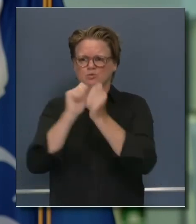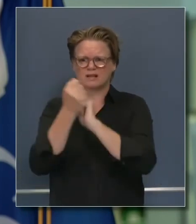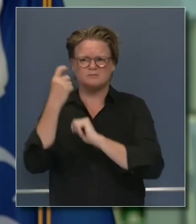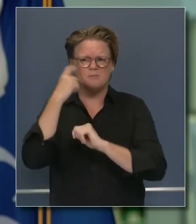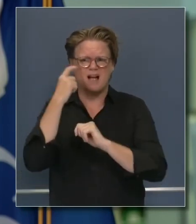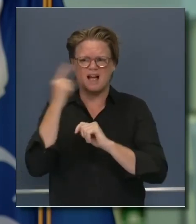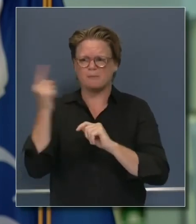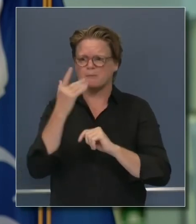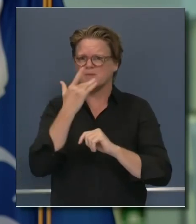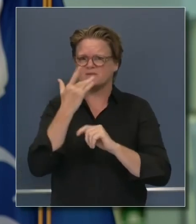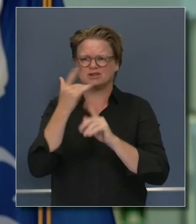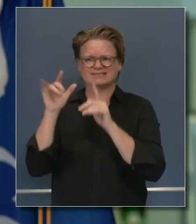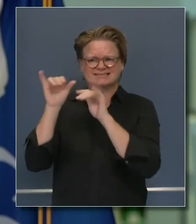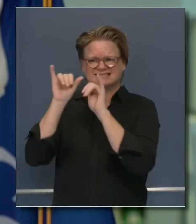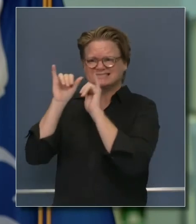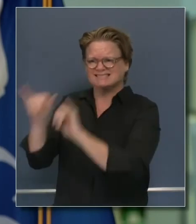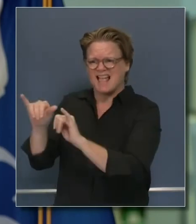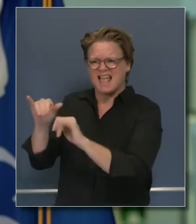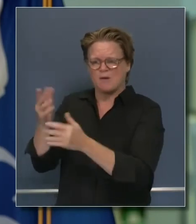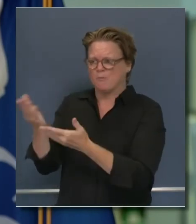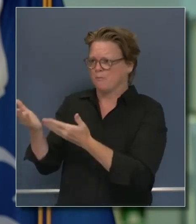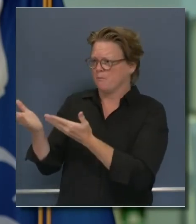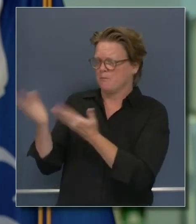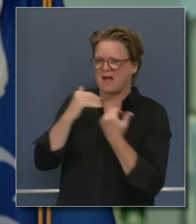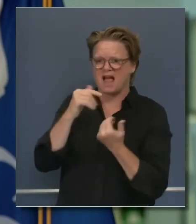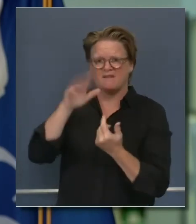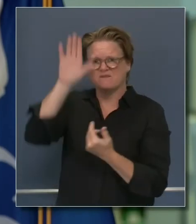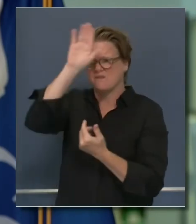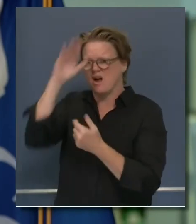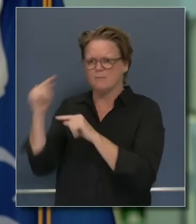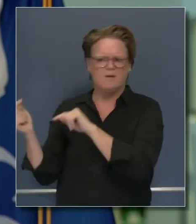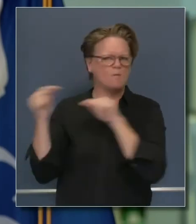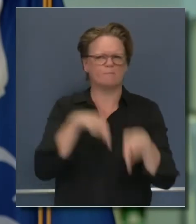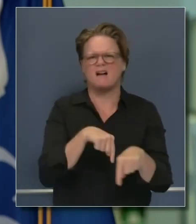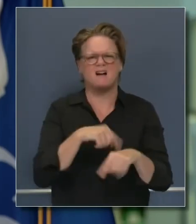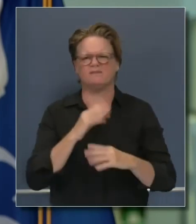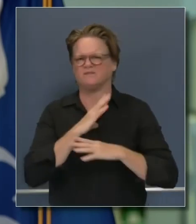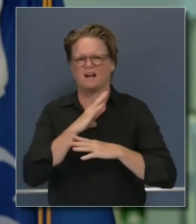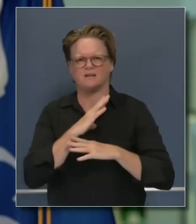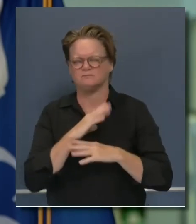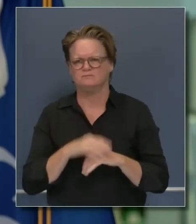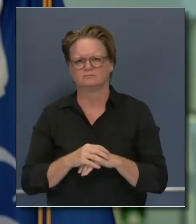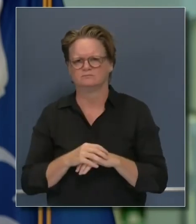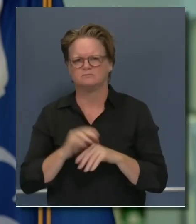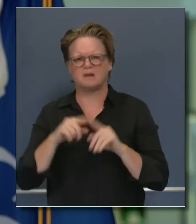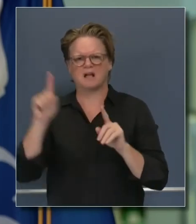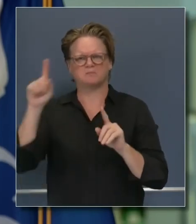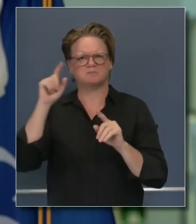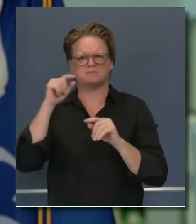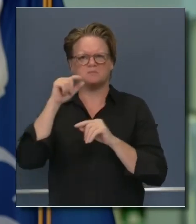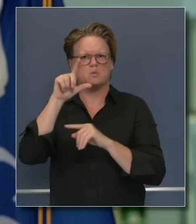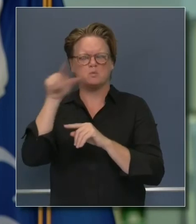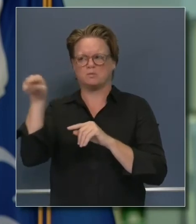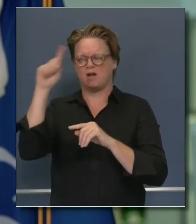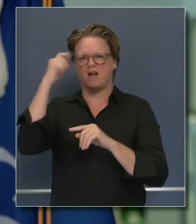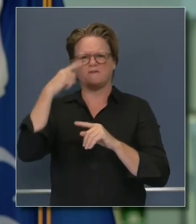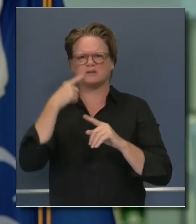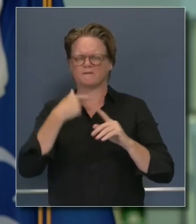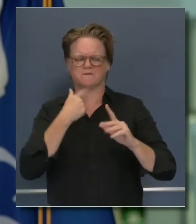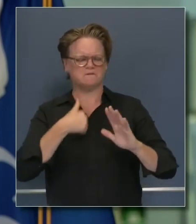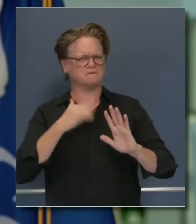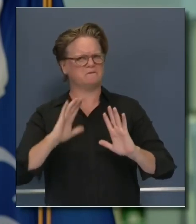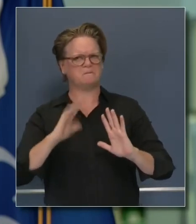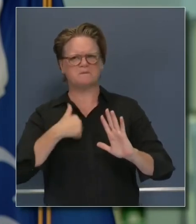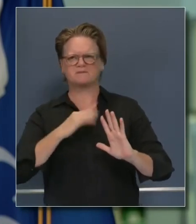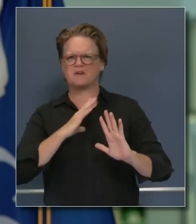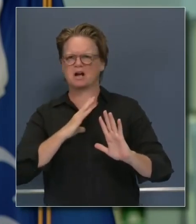immediately. And the good news is, as an example specific to your question, just today we got a word